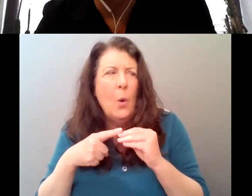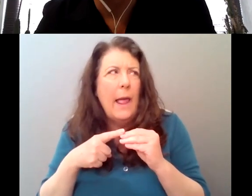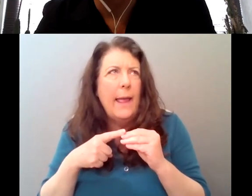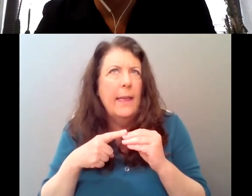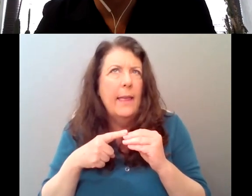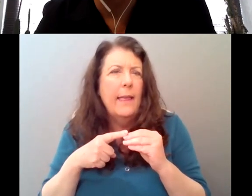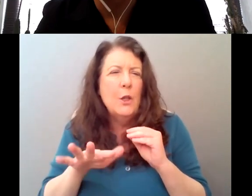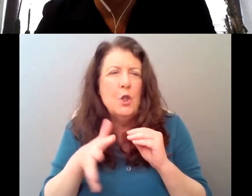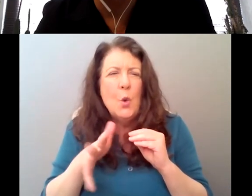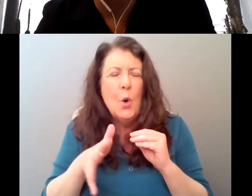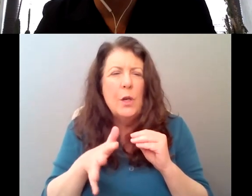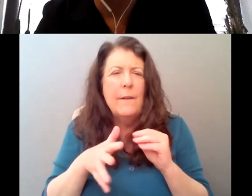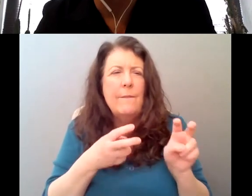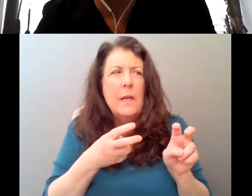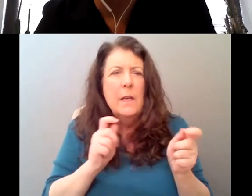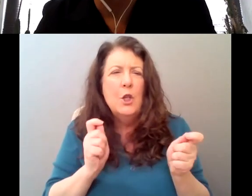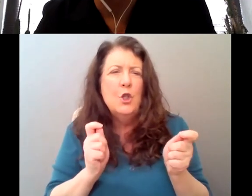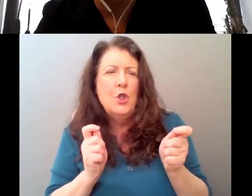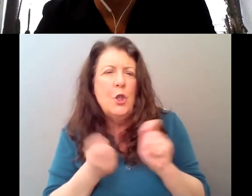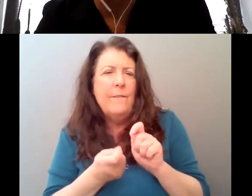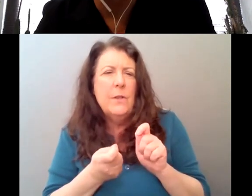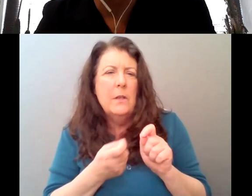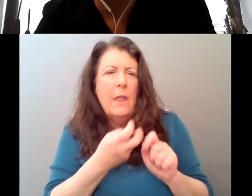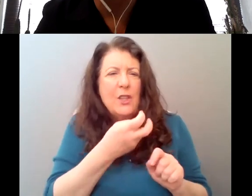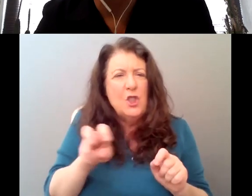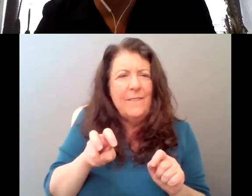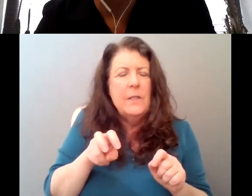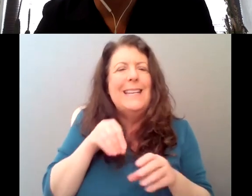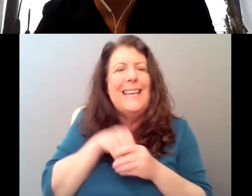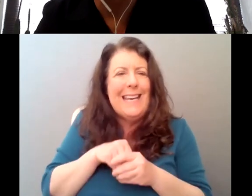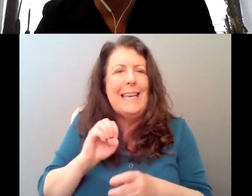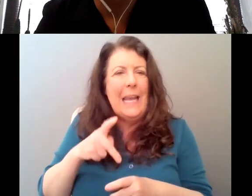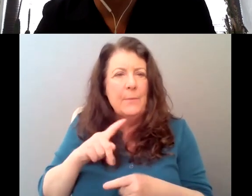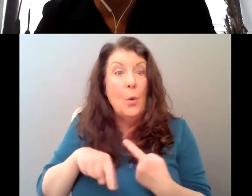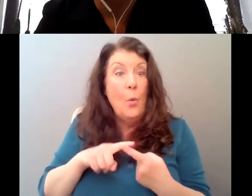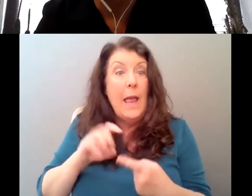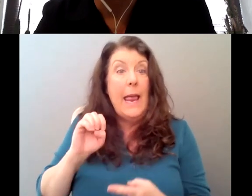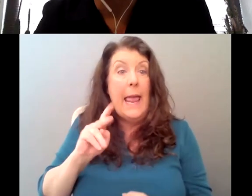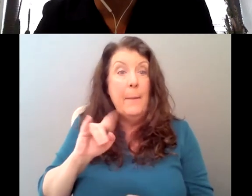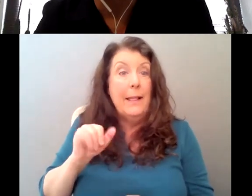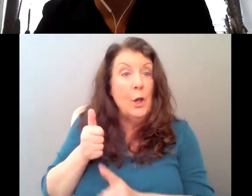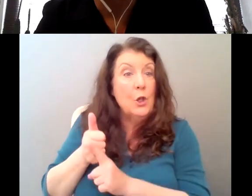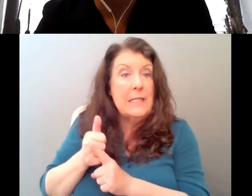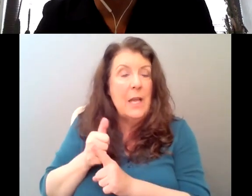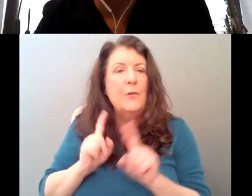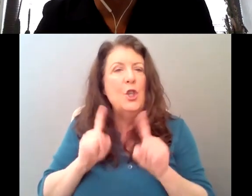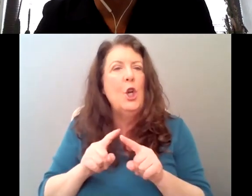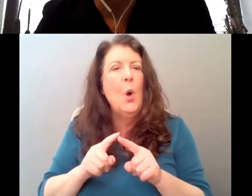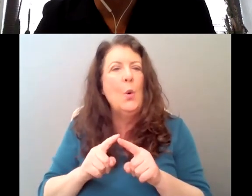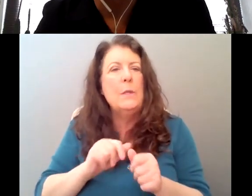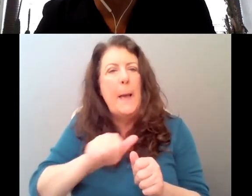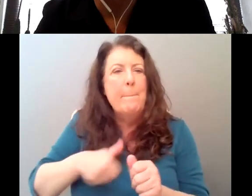sort of shift in the episode between when Emily goes backstage, um, and what she was going to